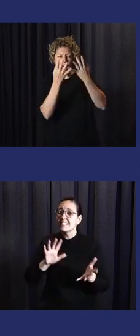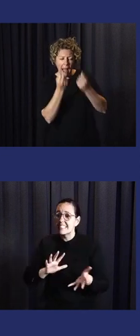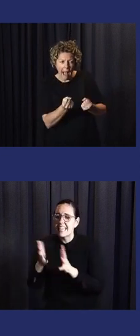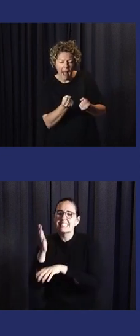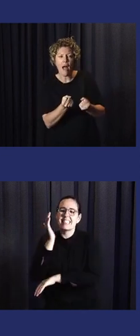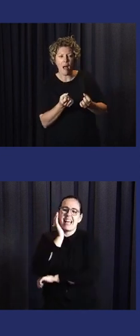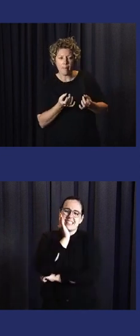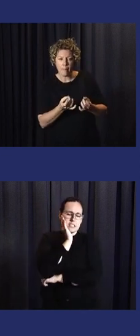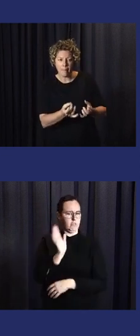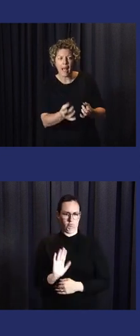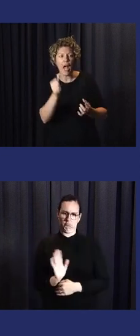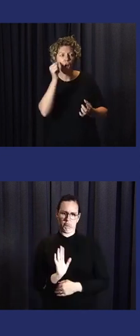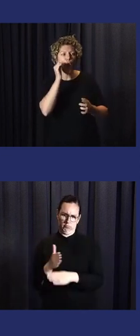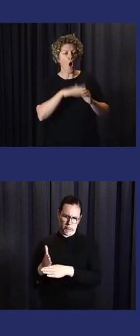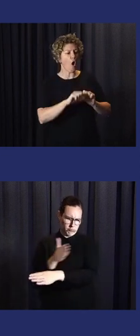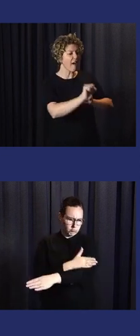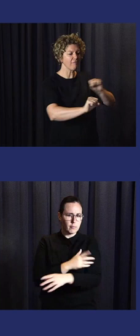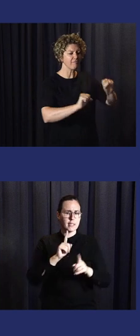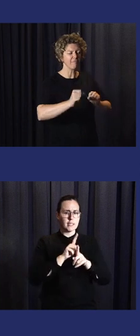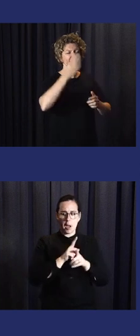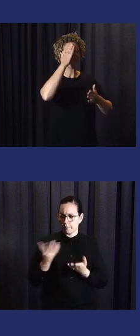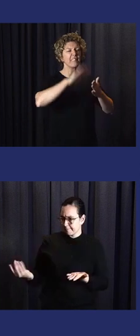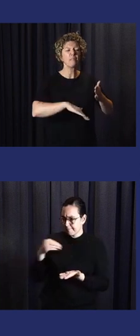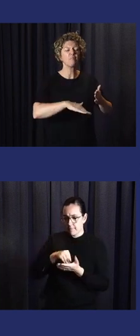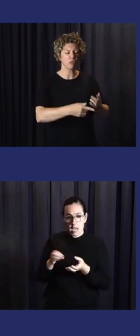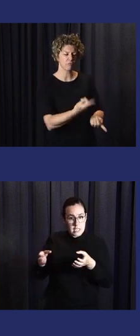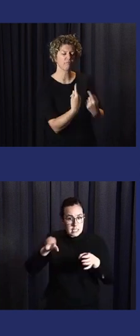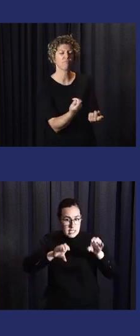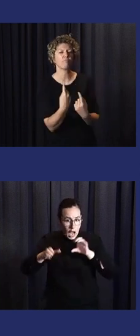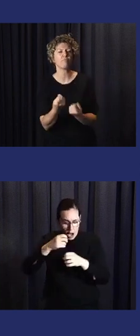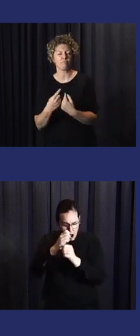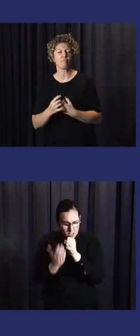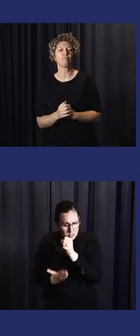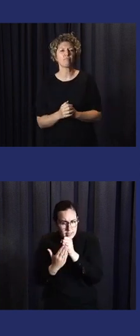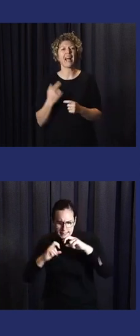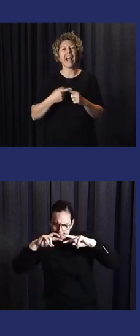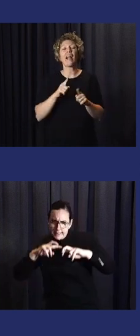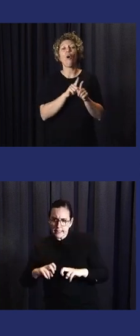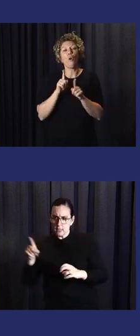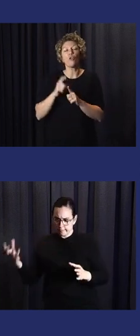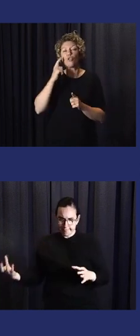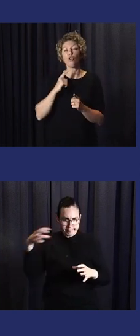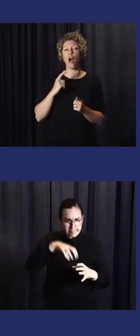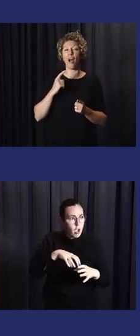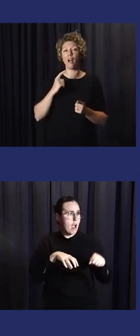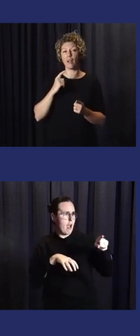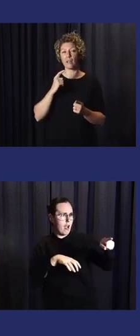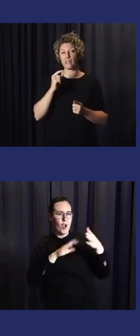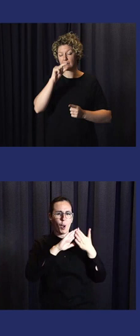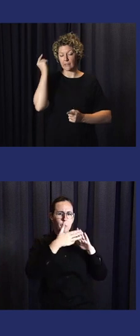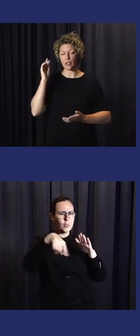anticipatory action using scientific knowledge of forecast, and also in combination of community indigenous knowledge.